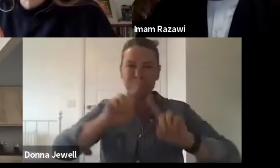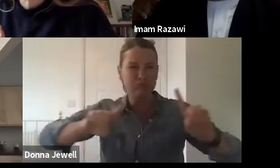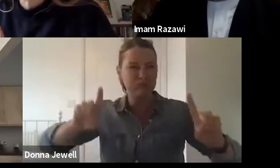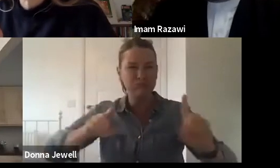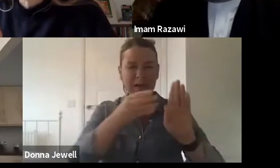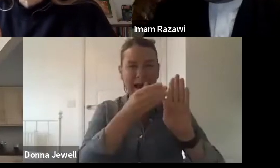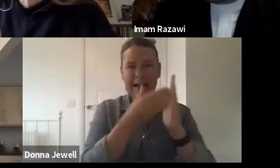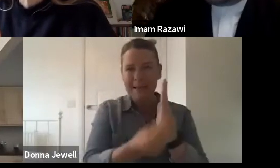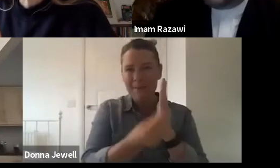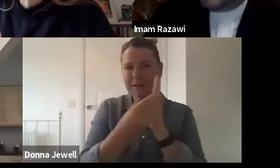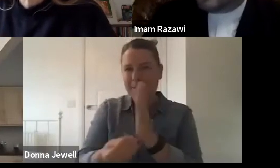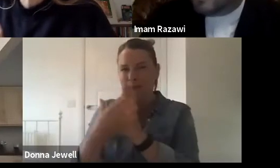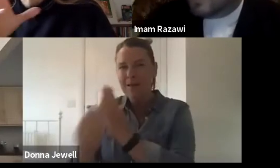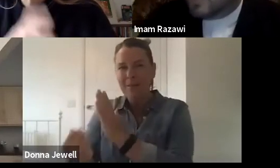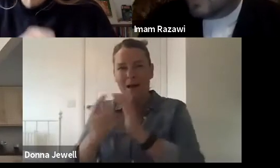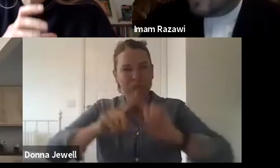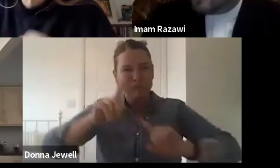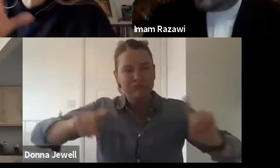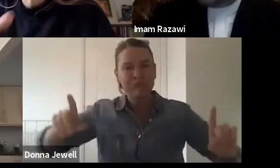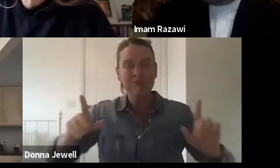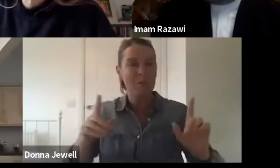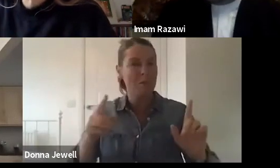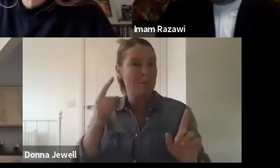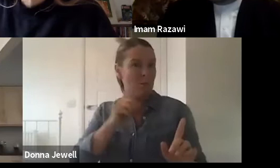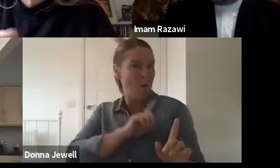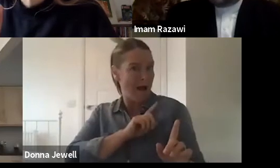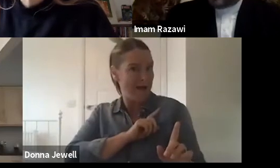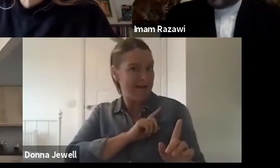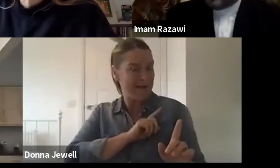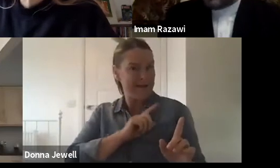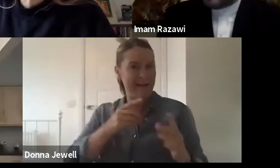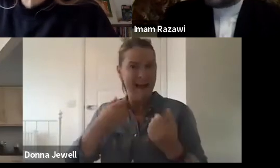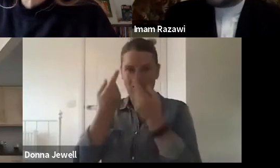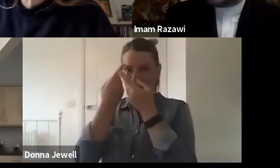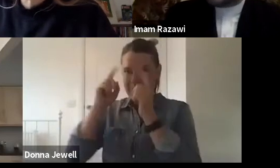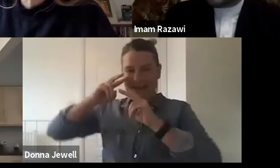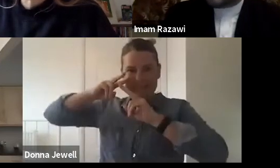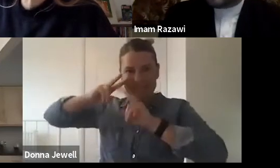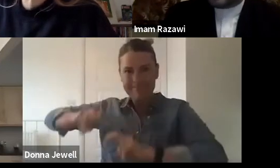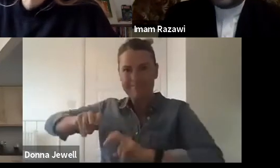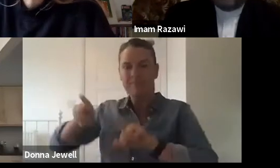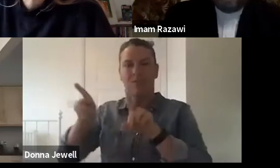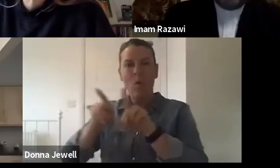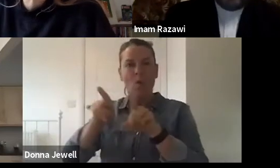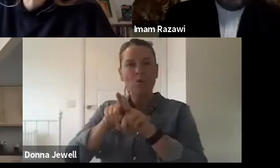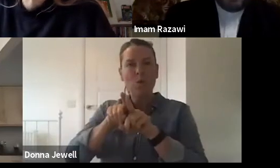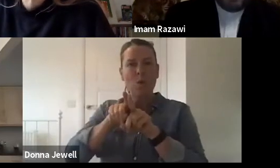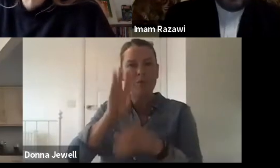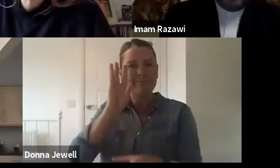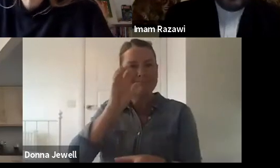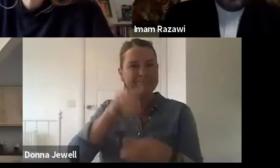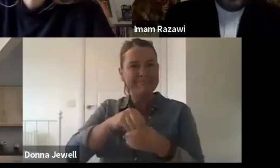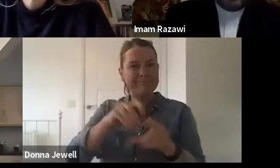I think that it has, alongside research and education, this commitment to service, which is its kind of